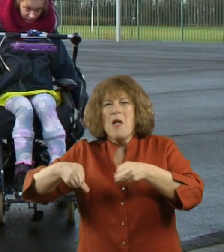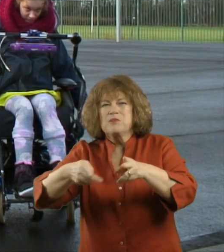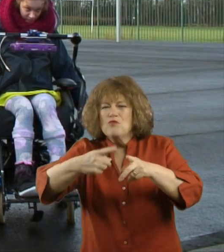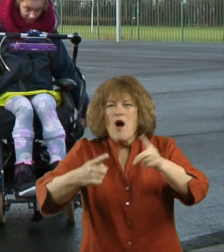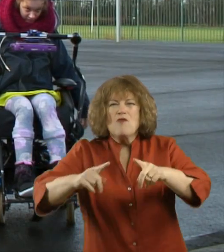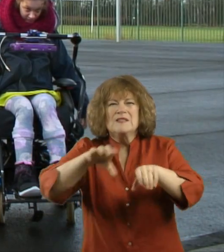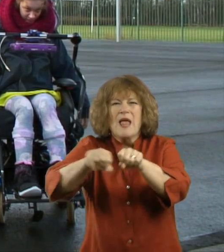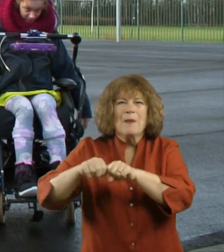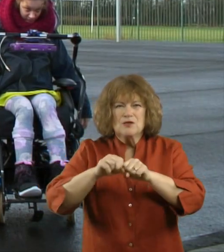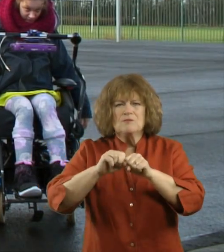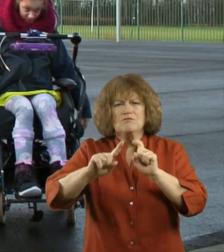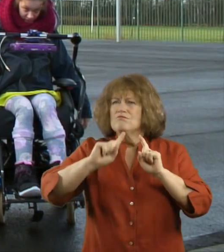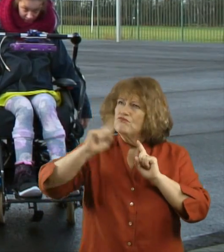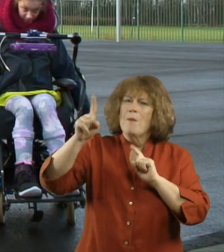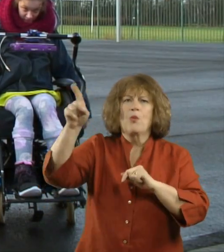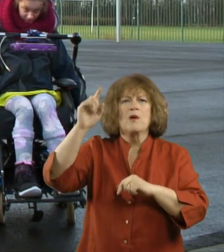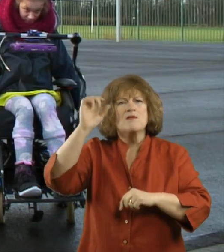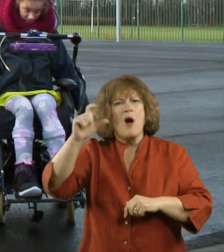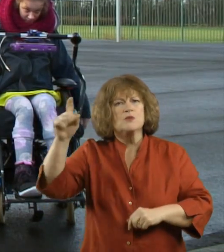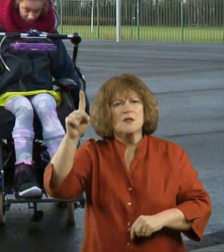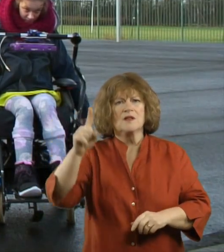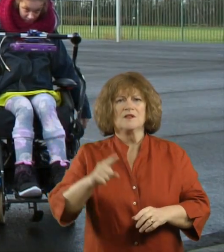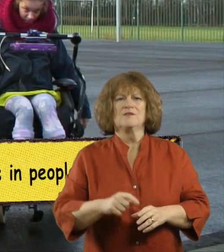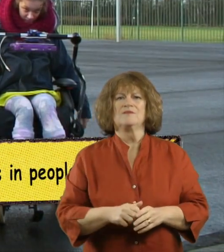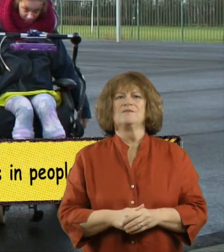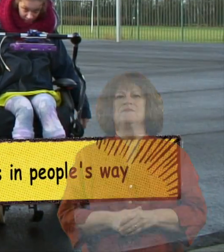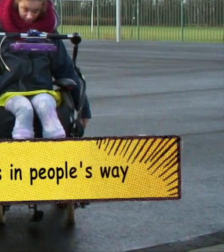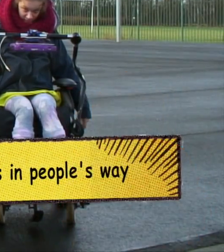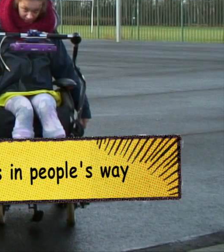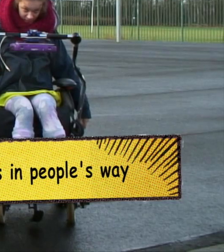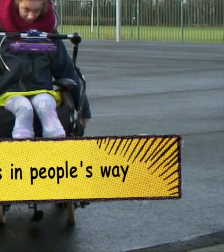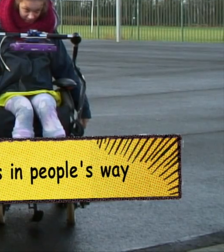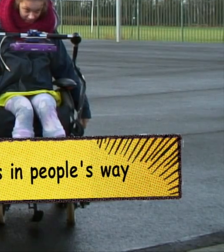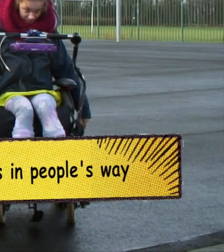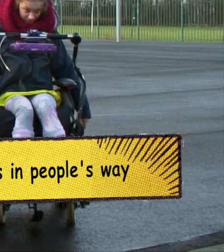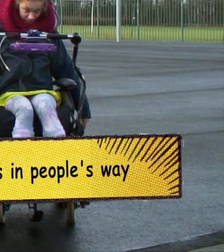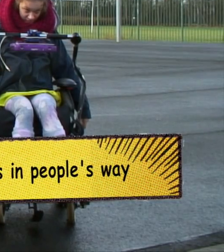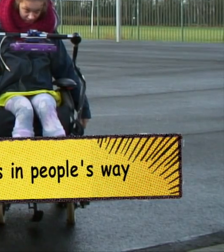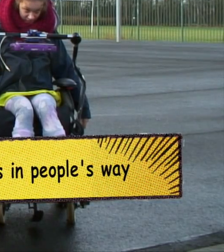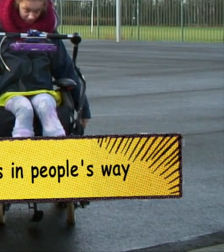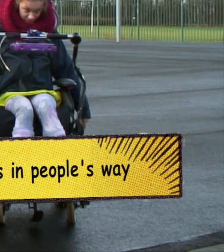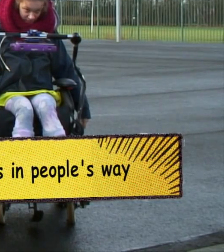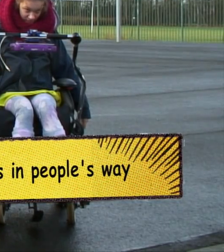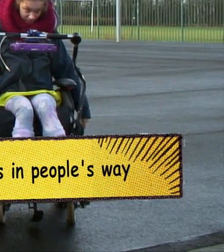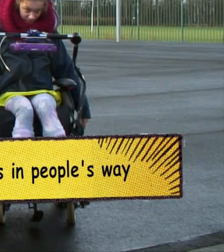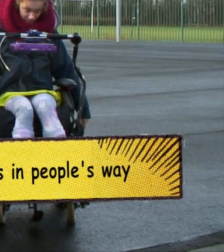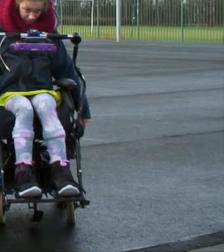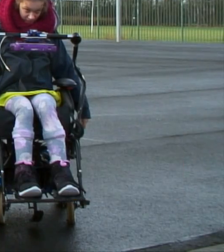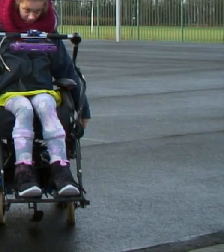Reporting potholes and cracked pavements to the council. Not putting bins in people's way.